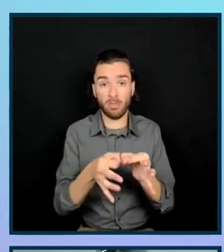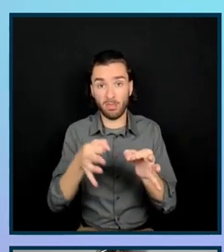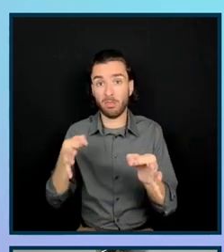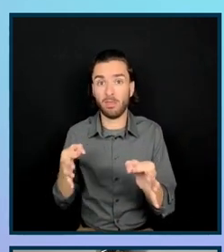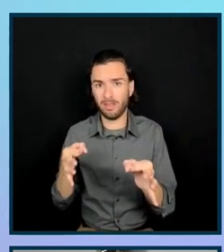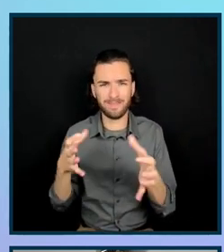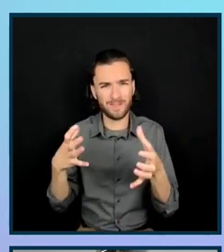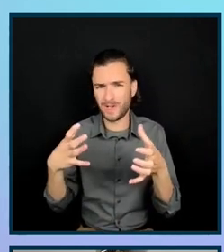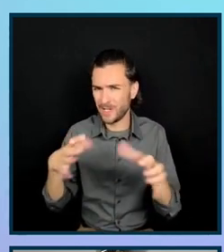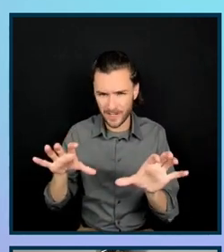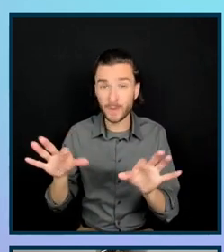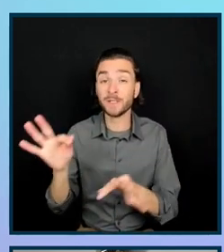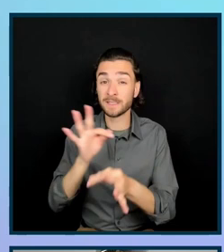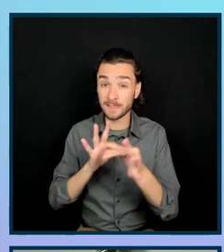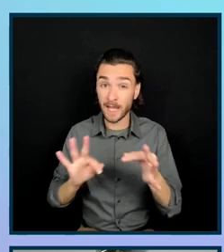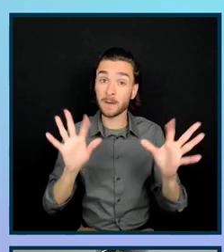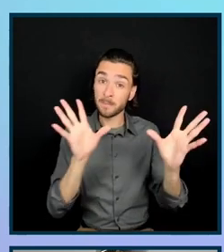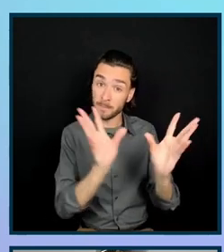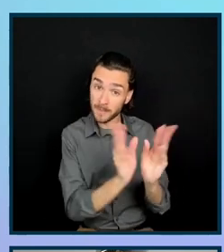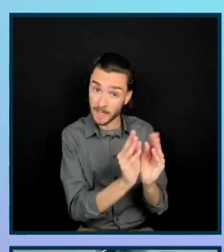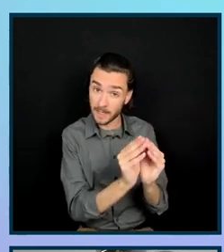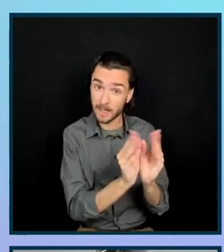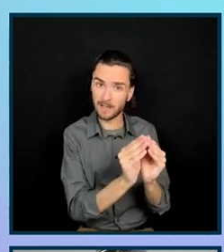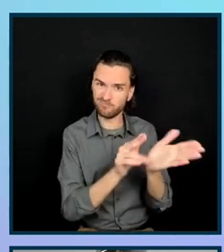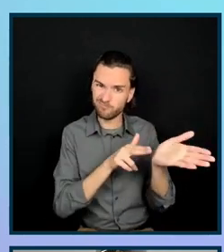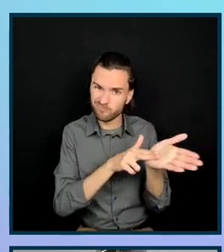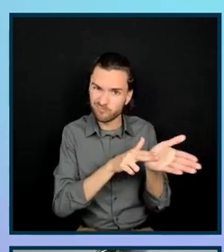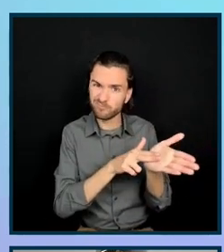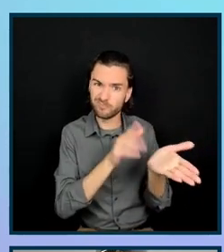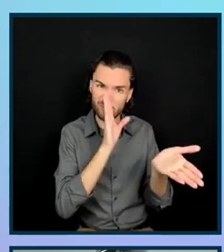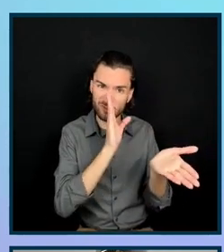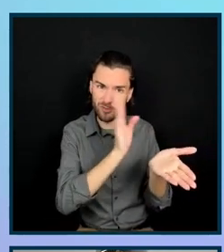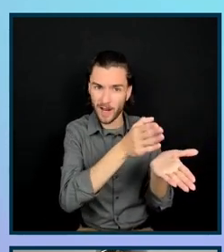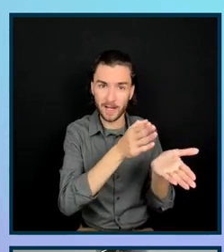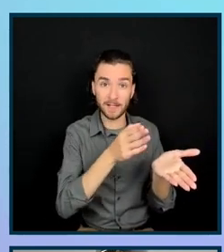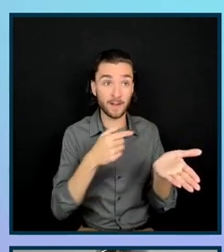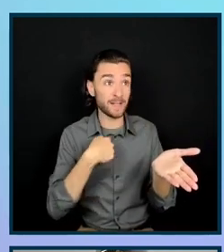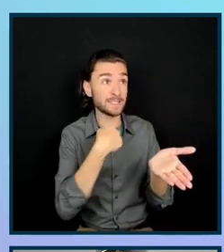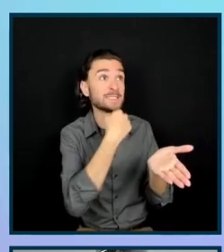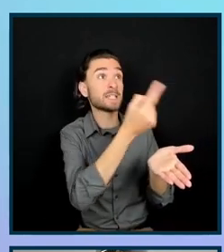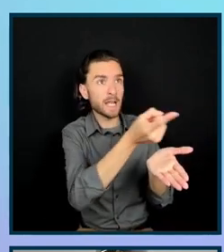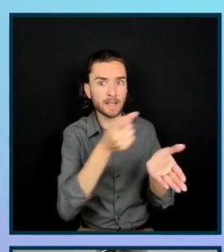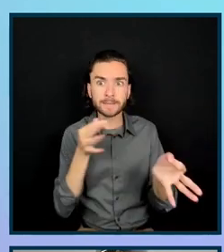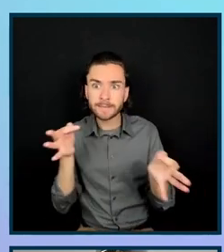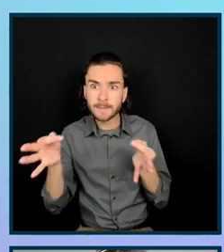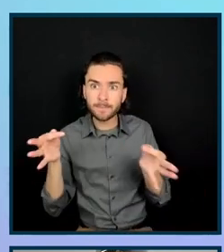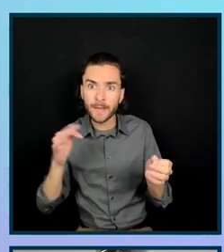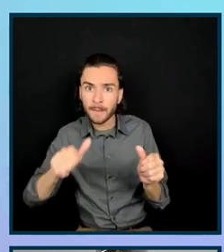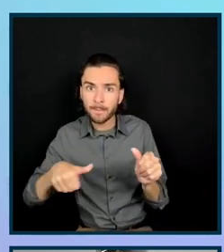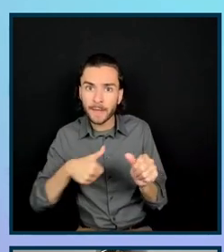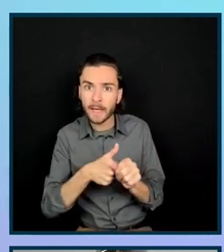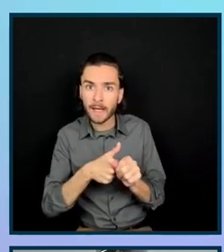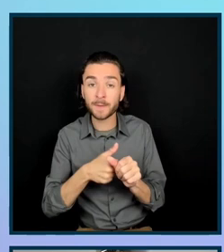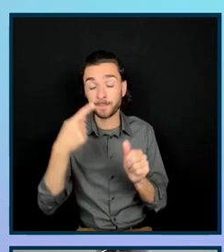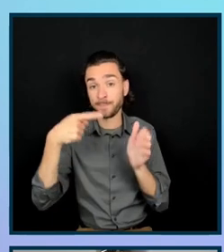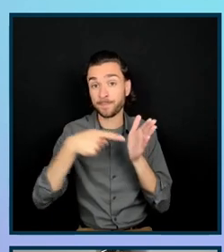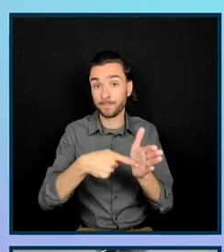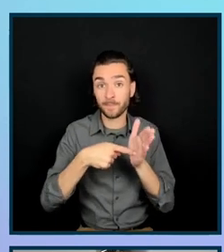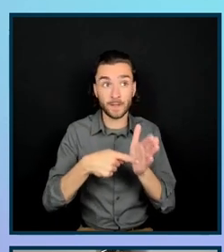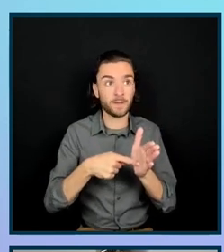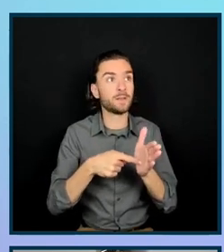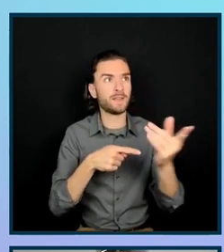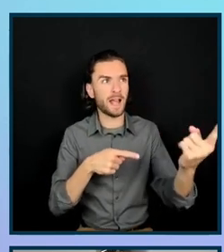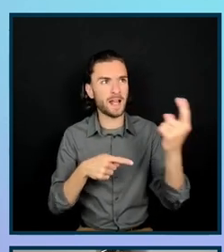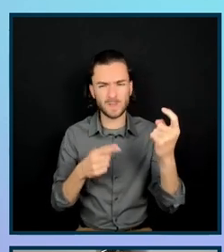explaining this in the forefront, you want to make sure that you're explaining the why to your what. So for instance, why are users allowed to select more than one